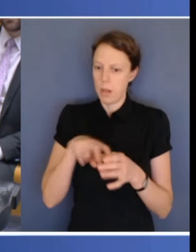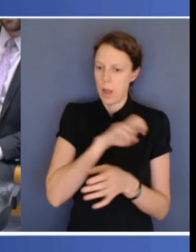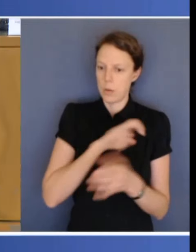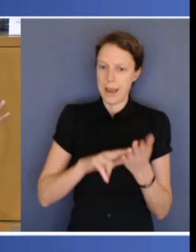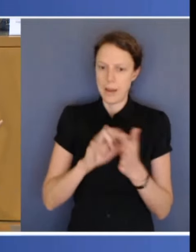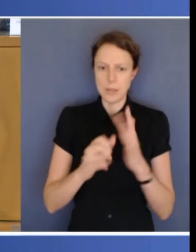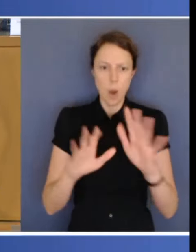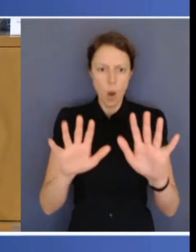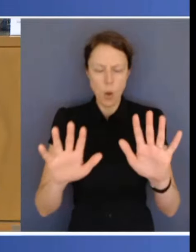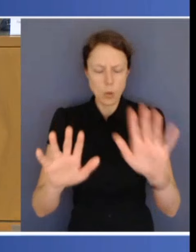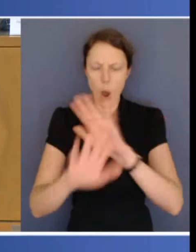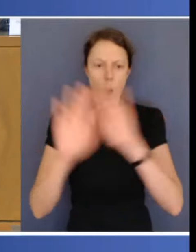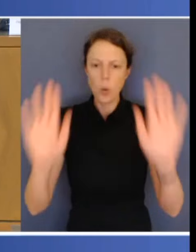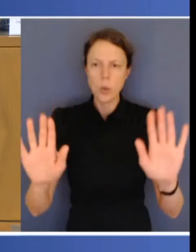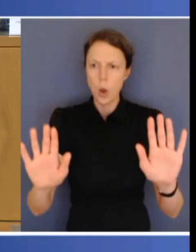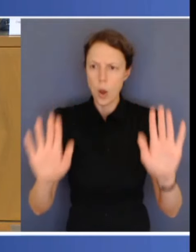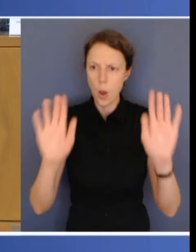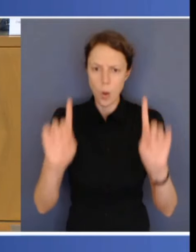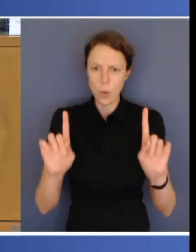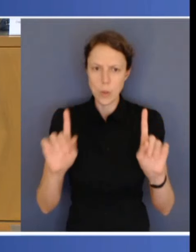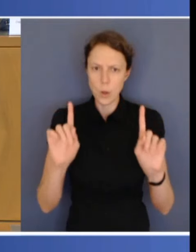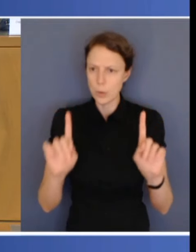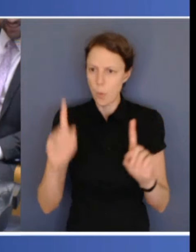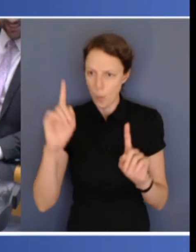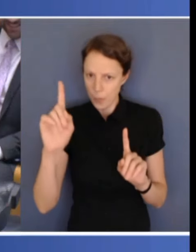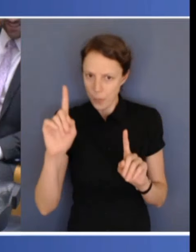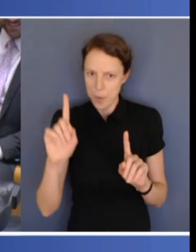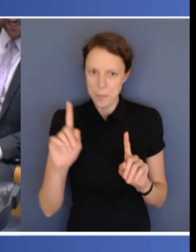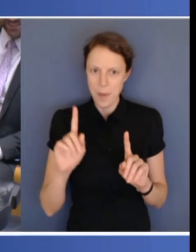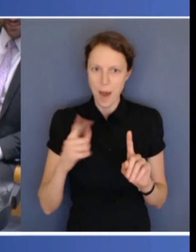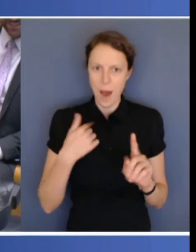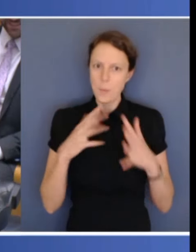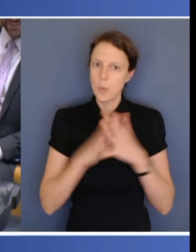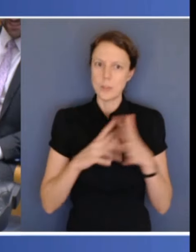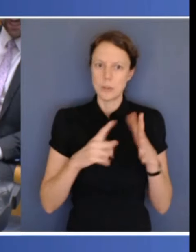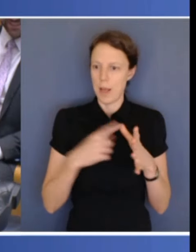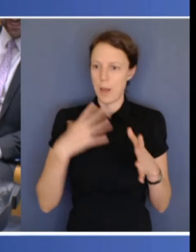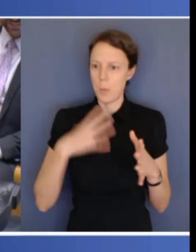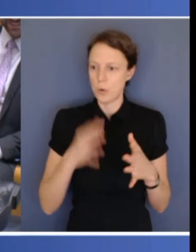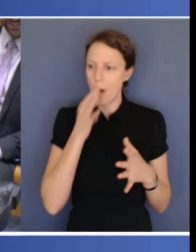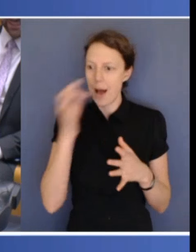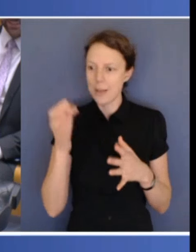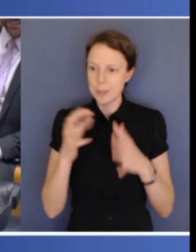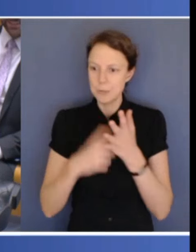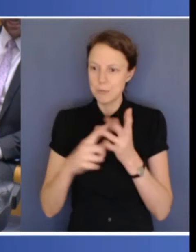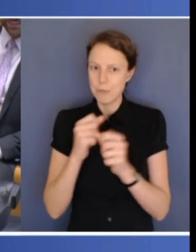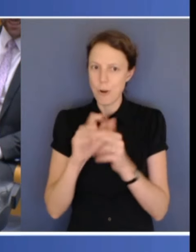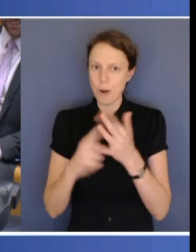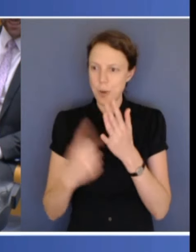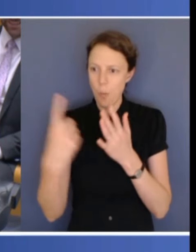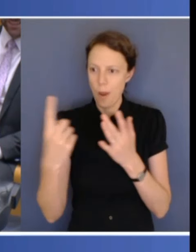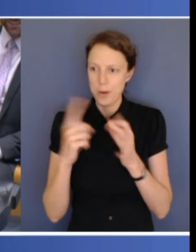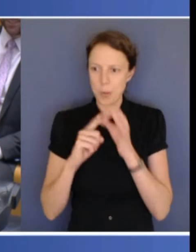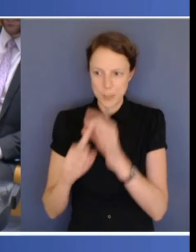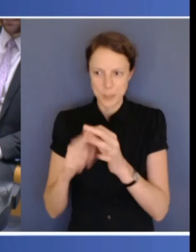no. You don't get... People ask many questions. And I'm a West Australian. I have to ask Roger one thing. Well... One question for Roger. Sorry,